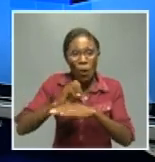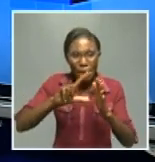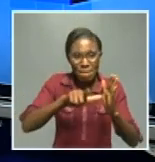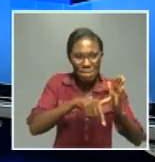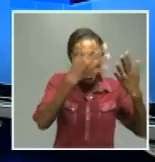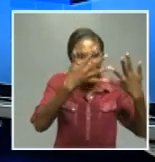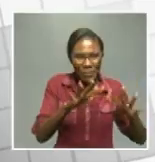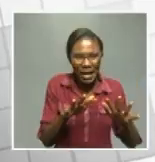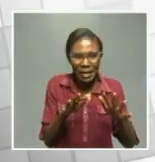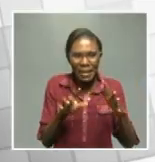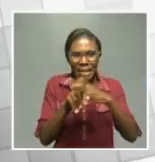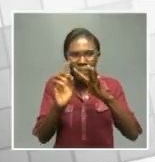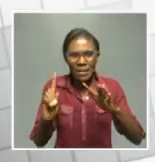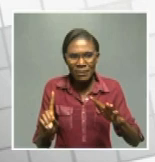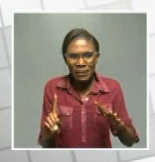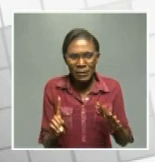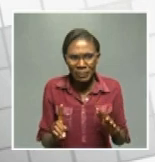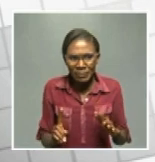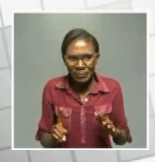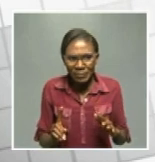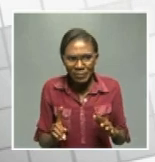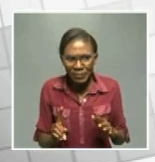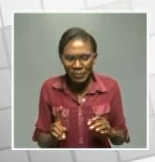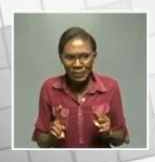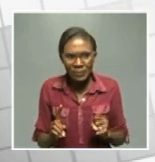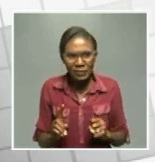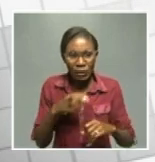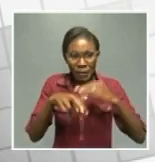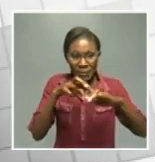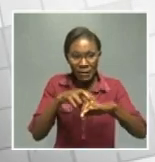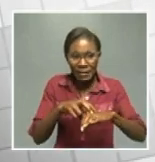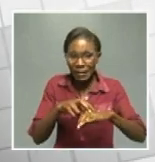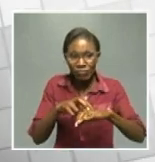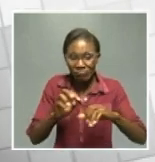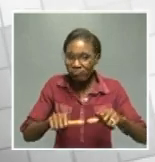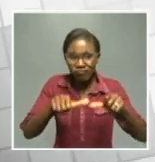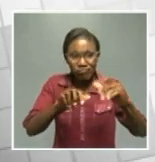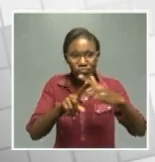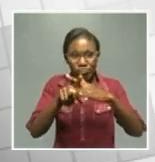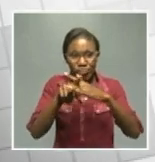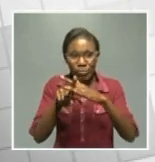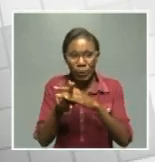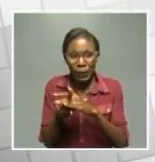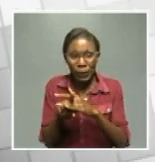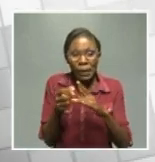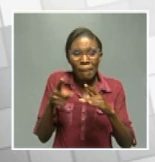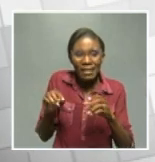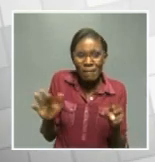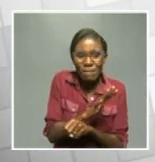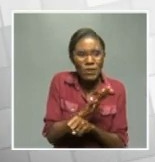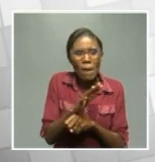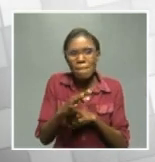okay at the moment in in fact they come down the preparations are on the way even though they are not yet fully